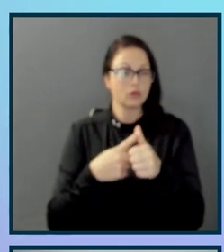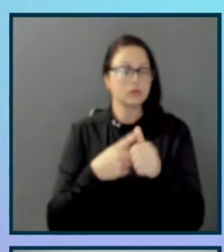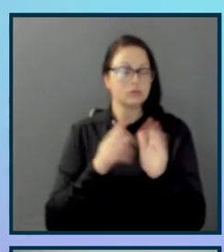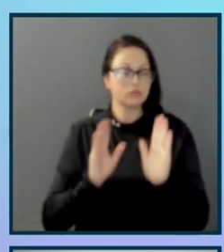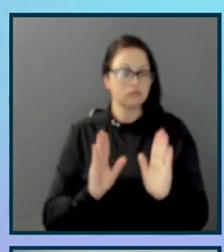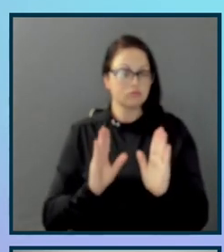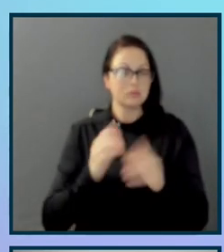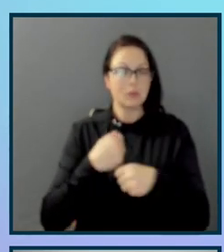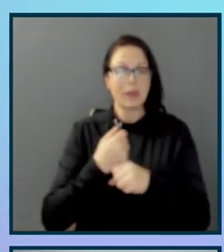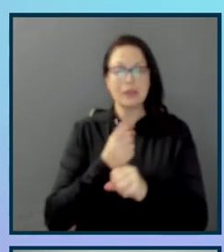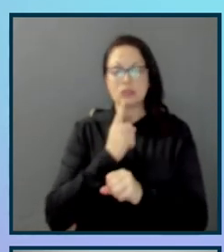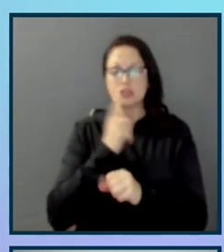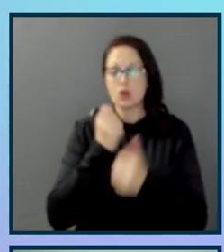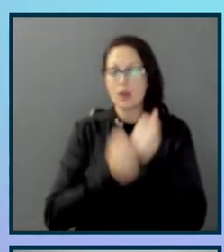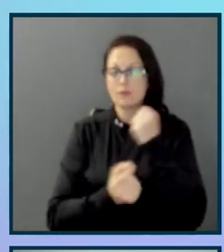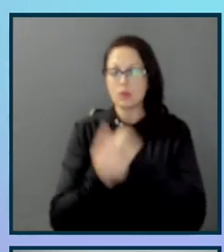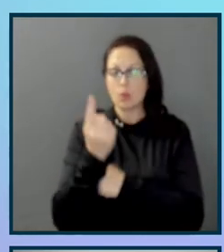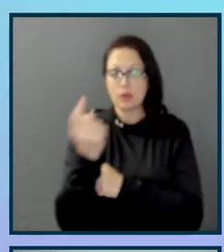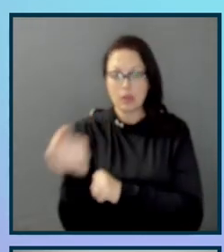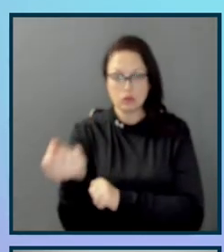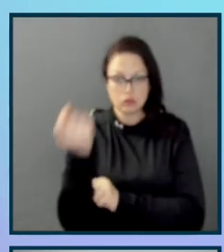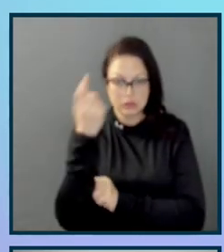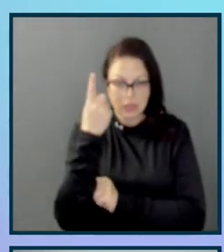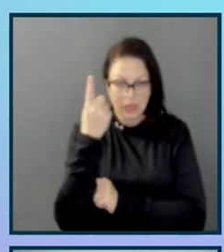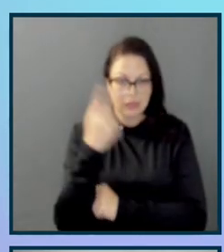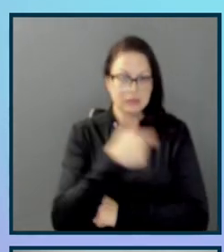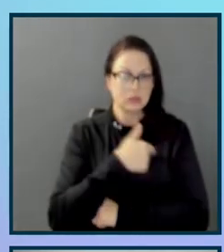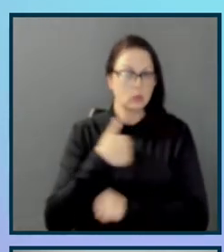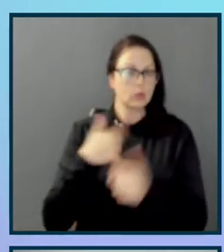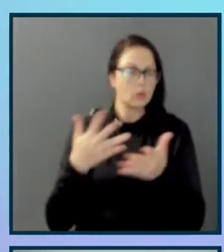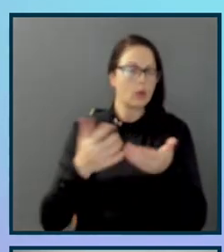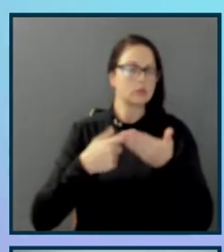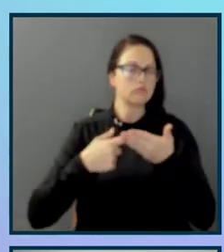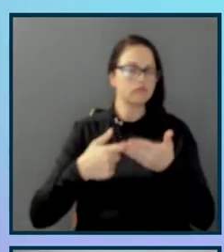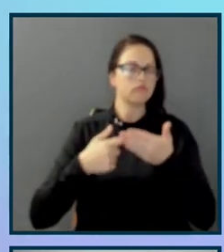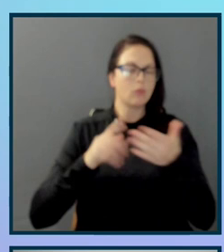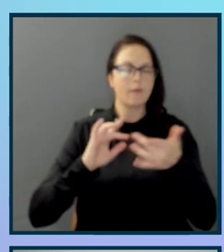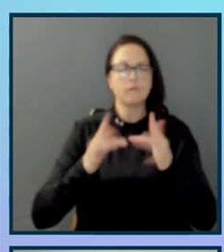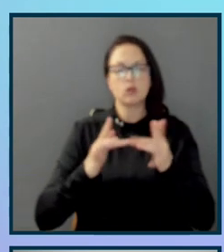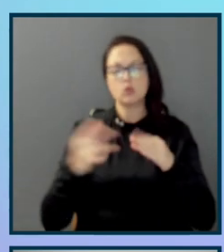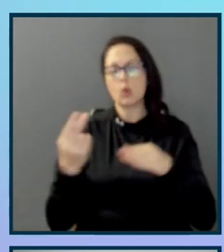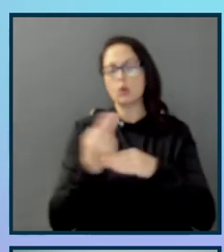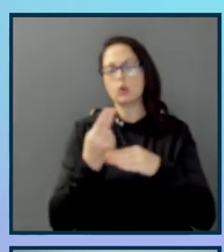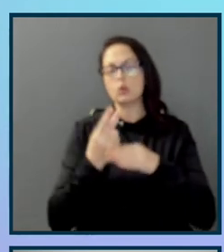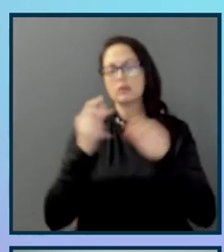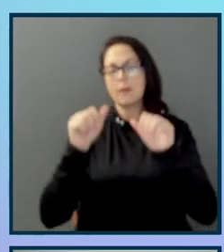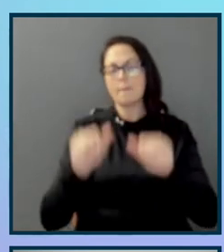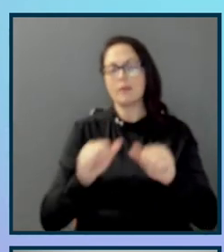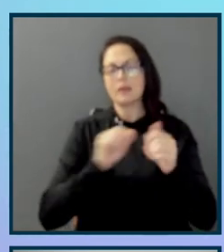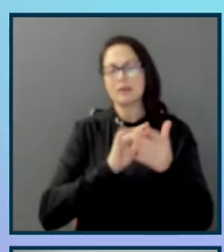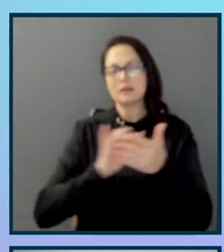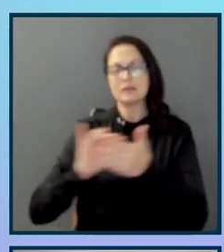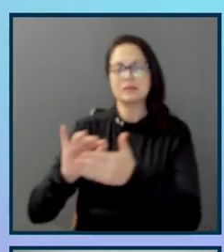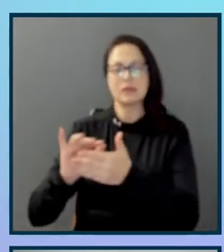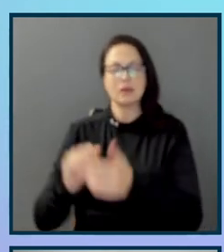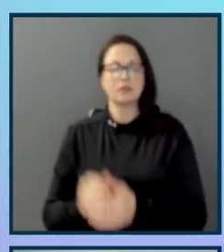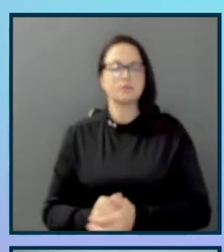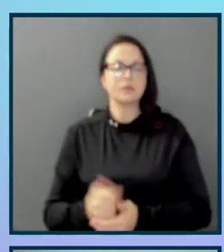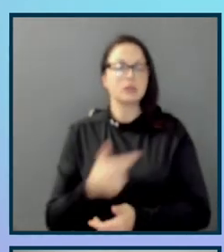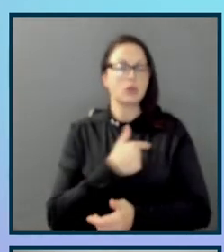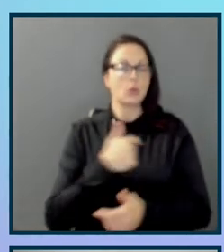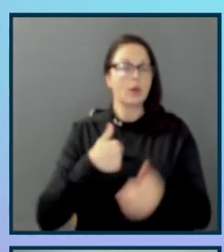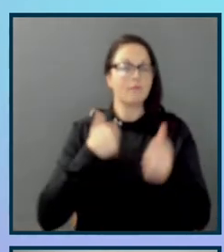all on the same page, we want to talk a little bit about those virtual usability studies. So of course, here at Sandstorm, we're following best